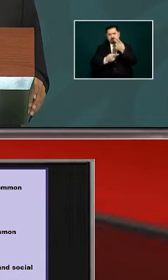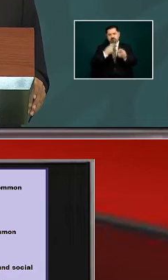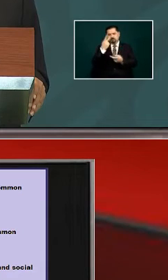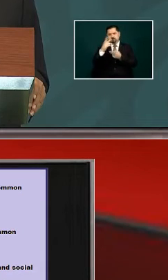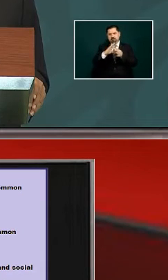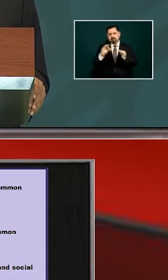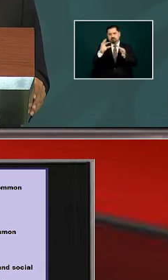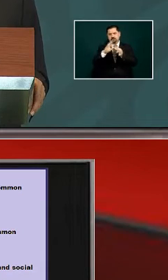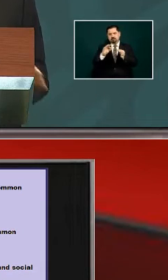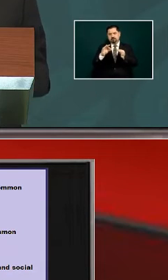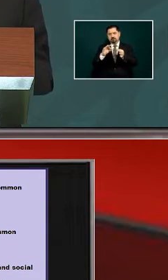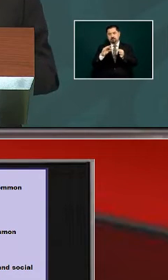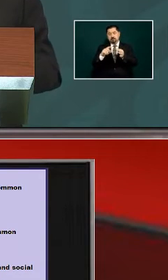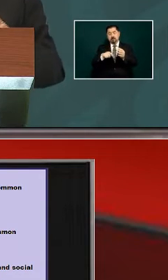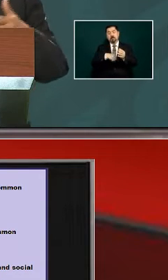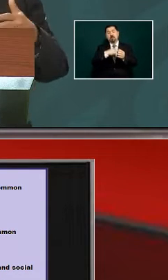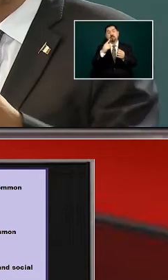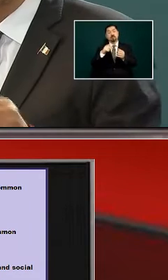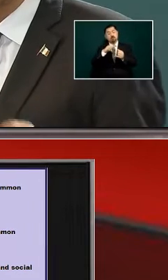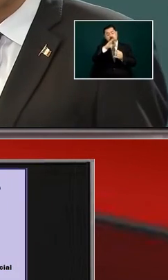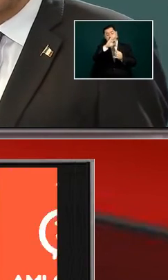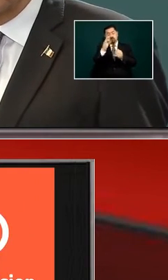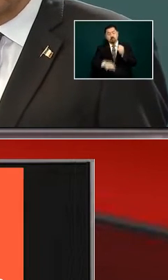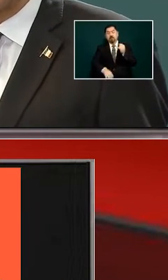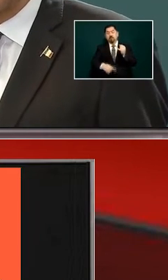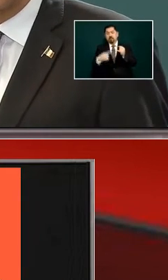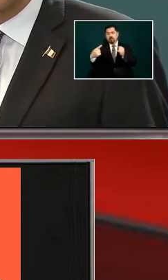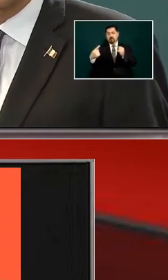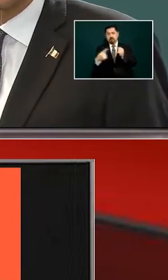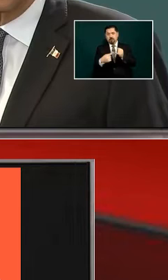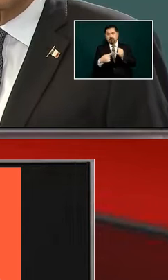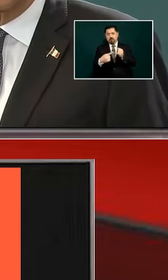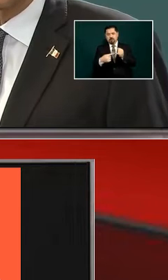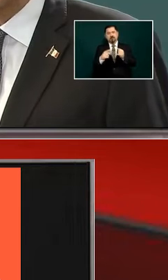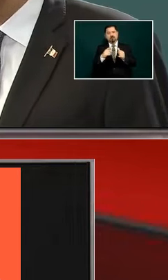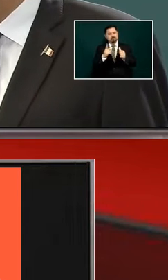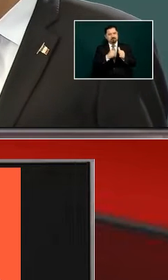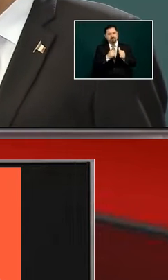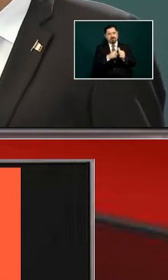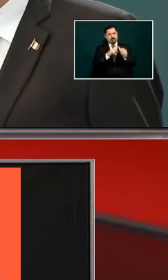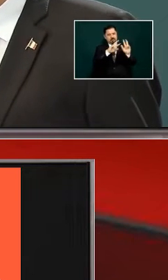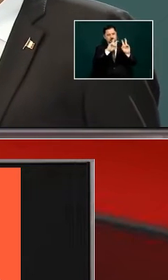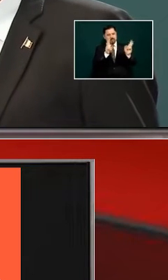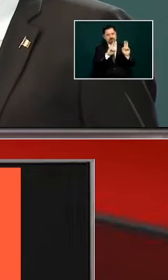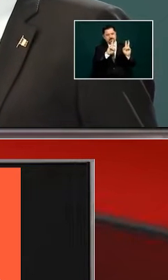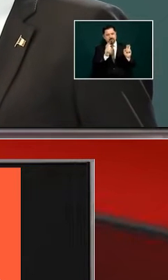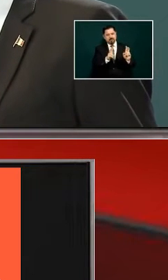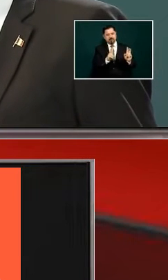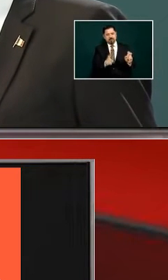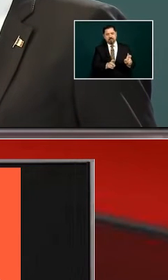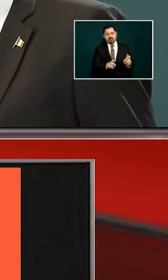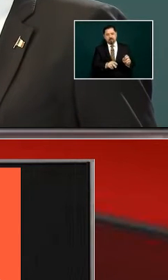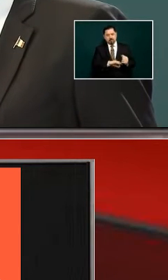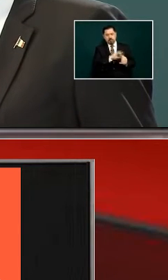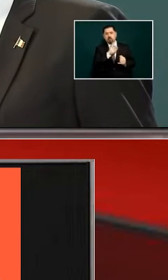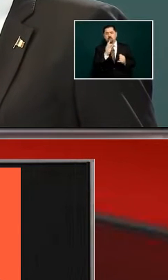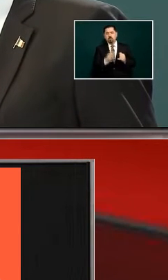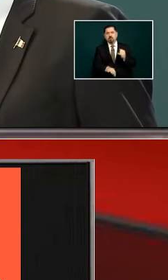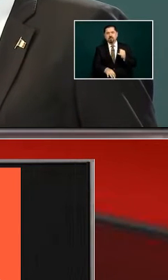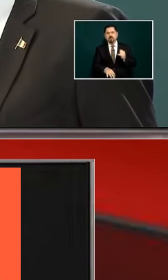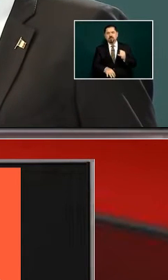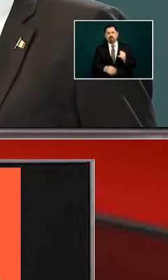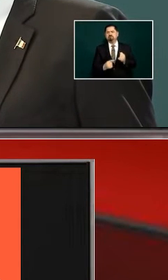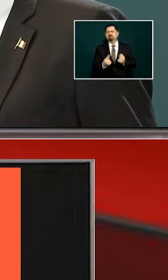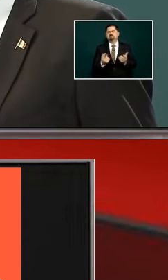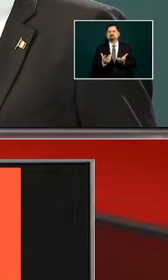groups this is another set I have when we have dealt with these matters and